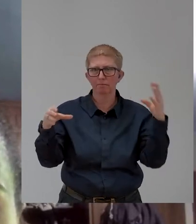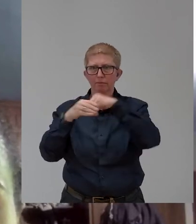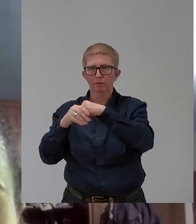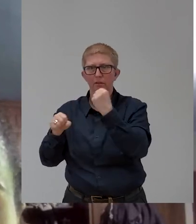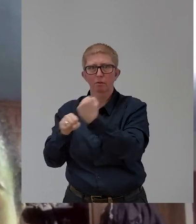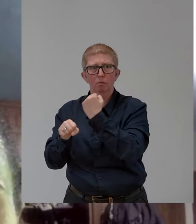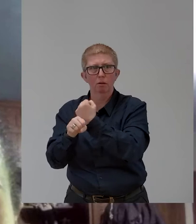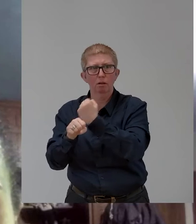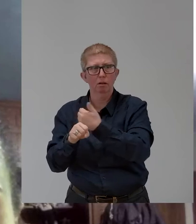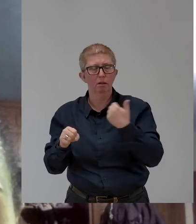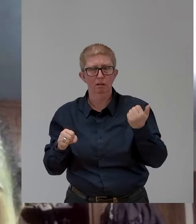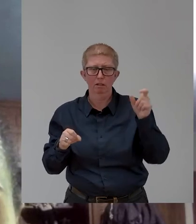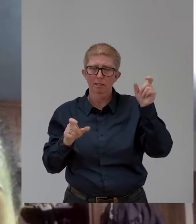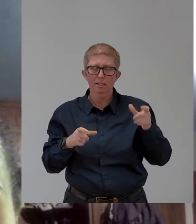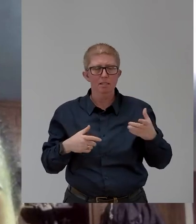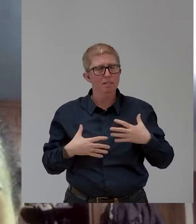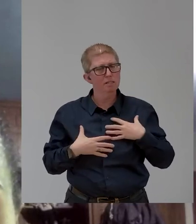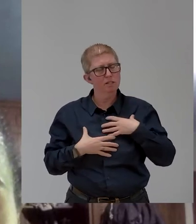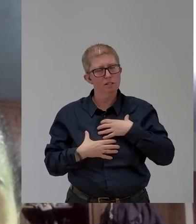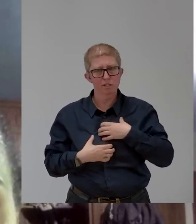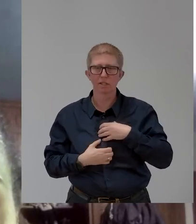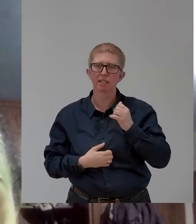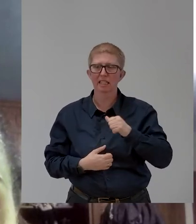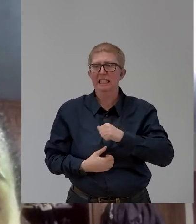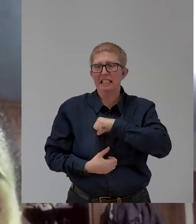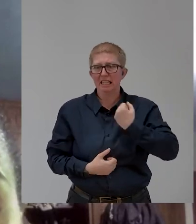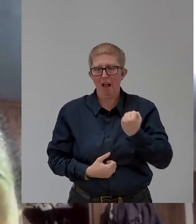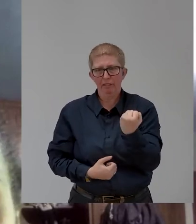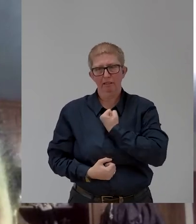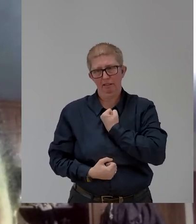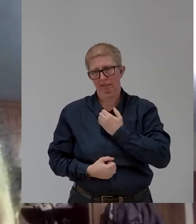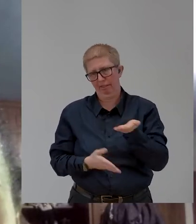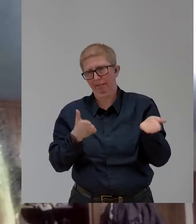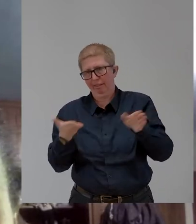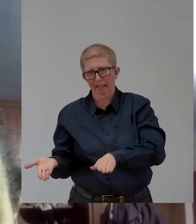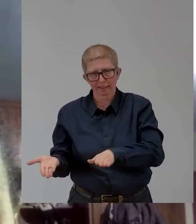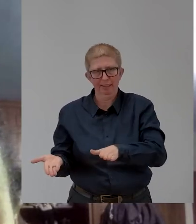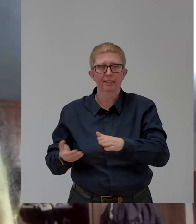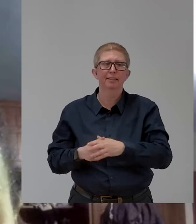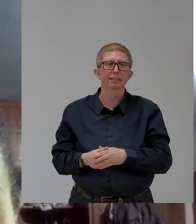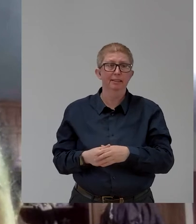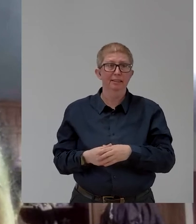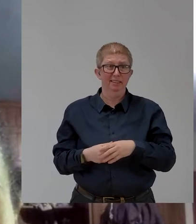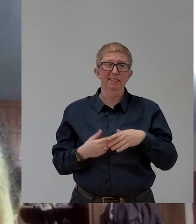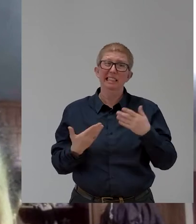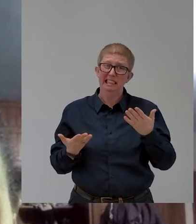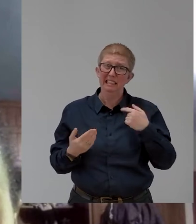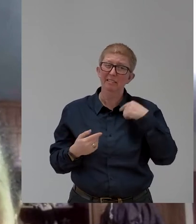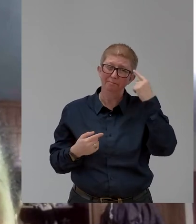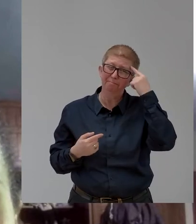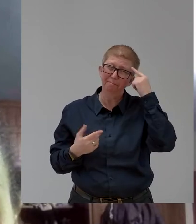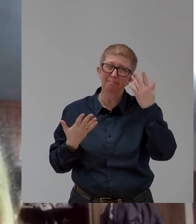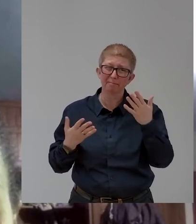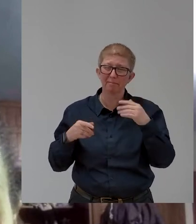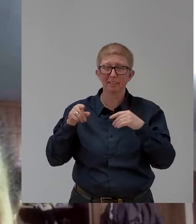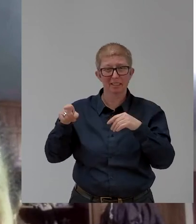adjustment. So I think I should say that, and I believe and share with Stefan that reasonable accommodation and skills training is